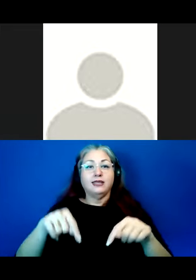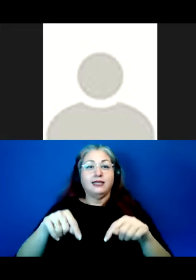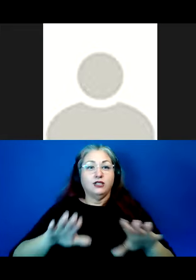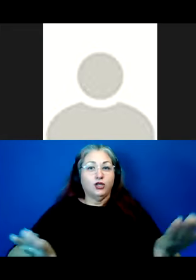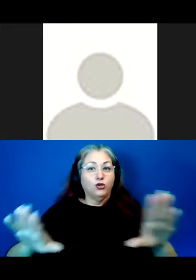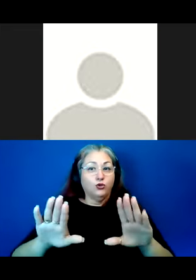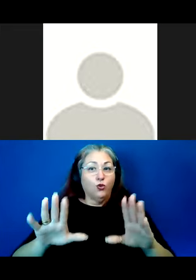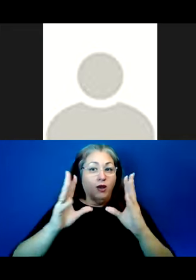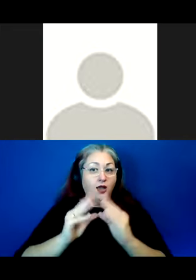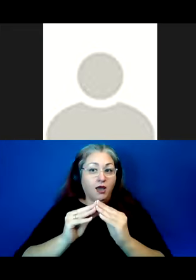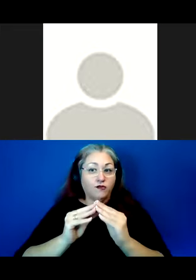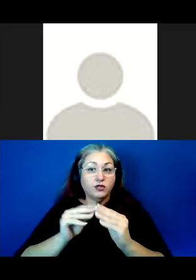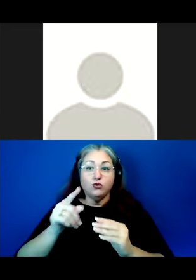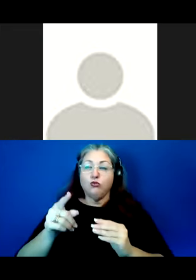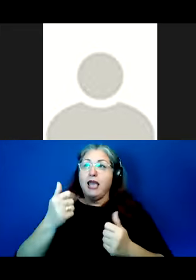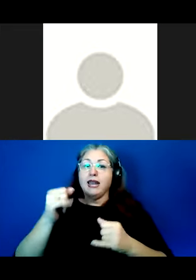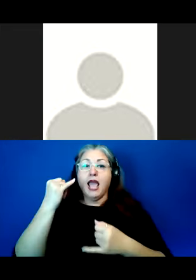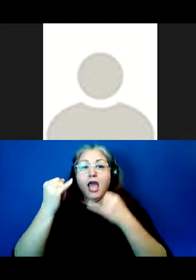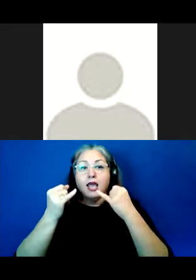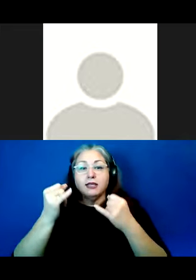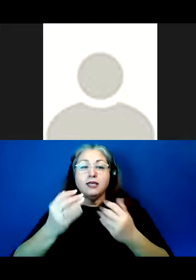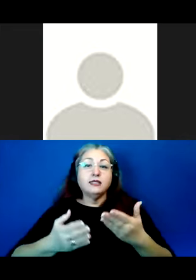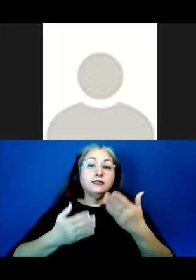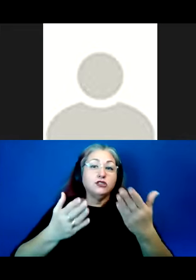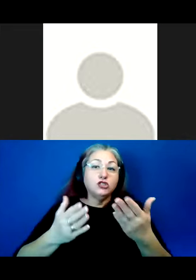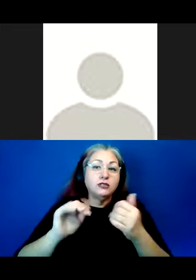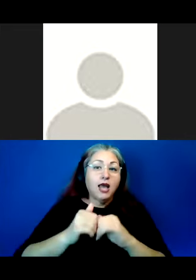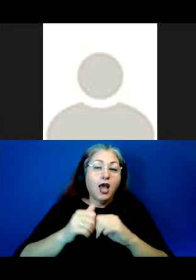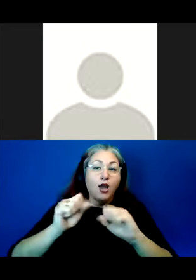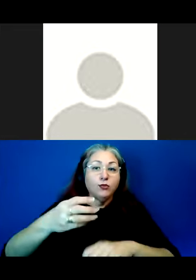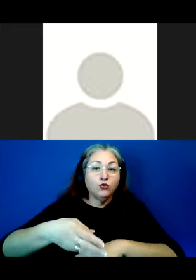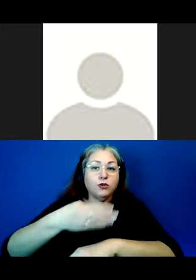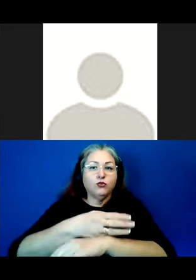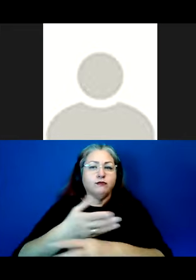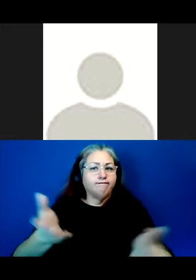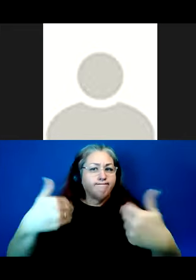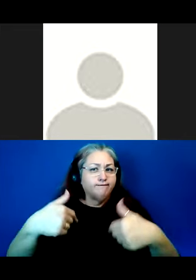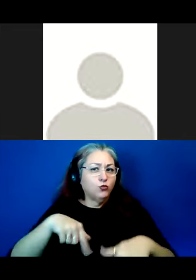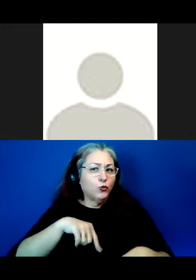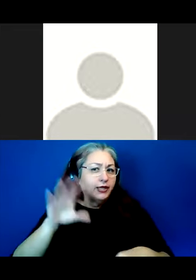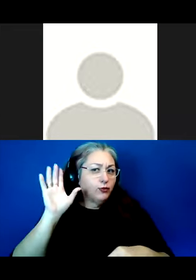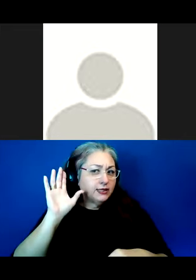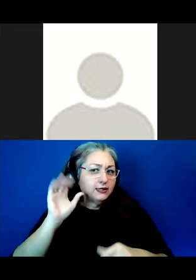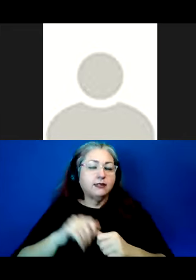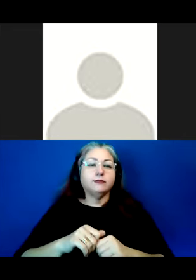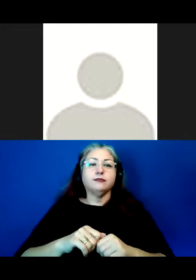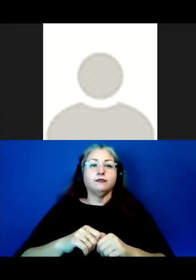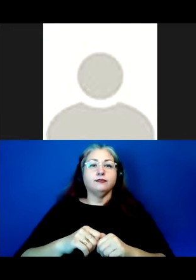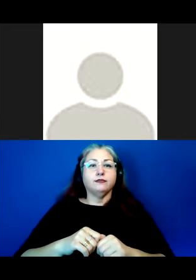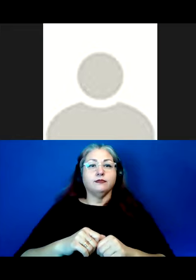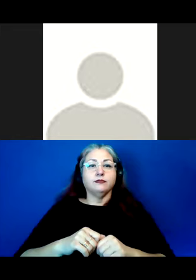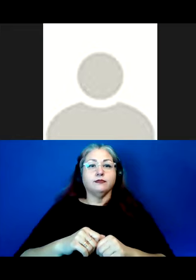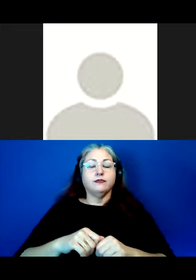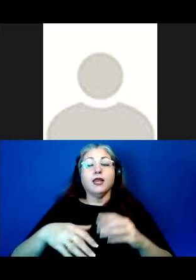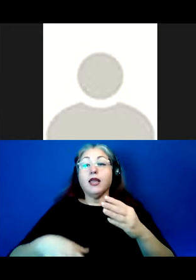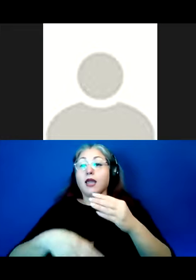conference, and if you have ideas or suggestions for how we can improve, we are listening. And, as